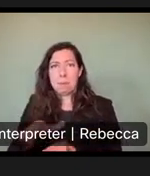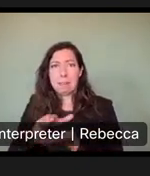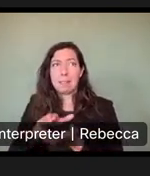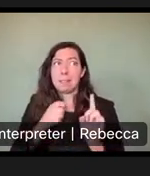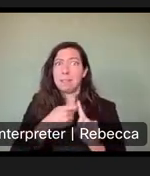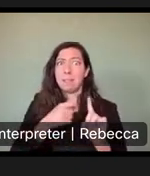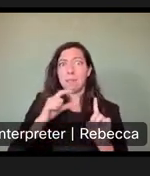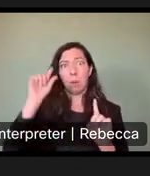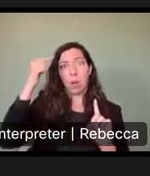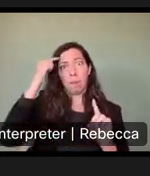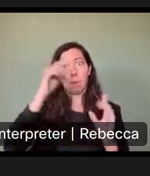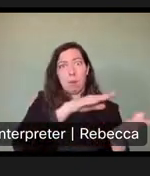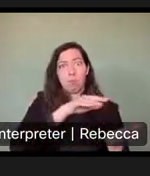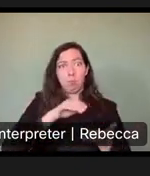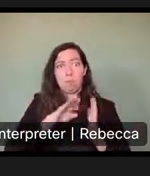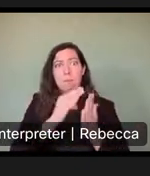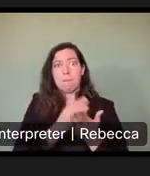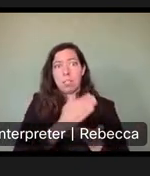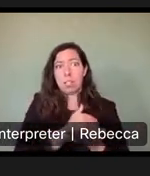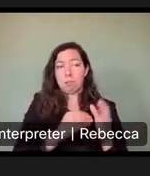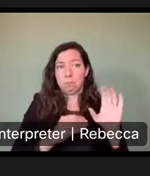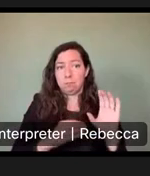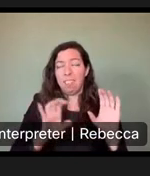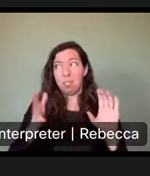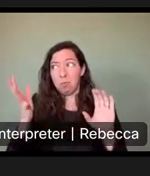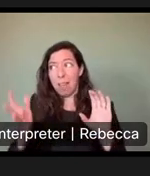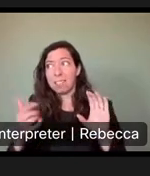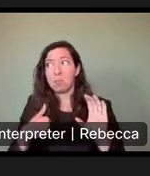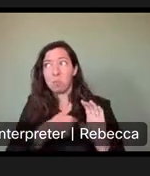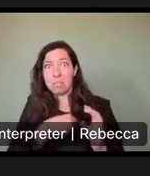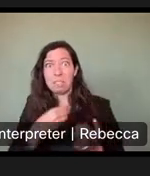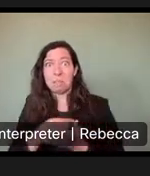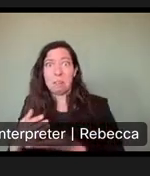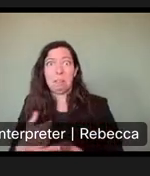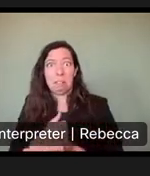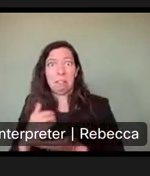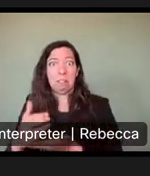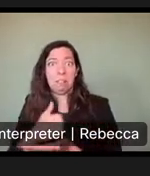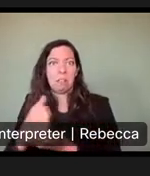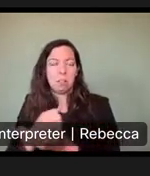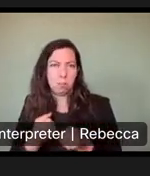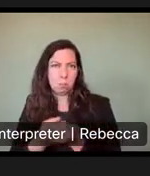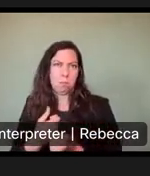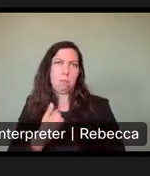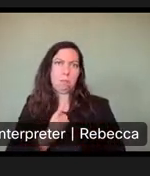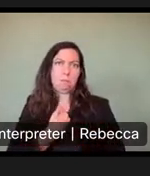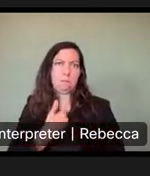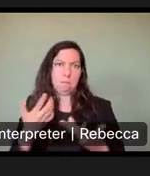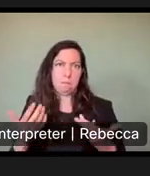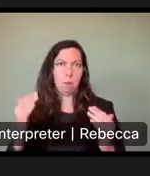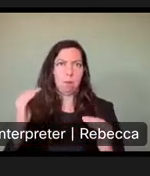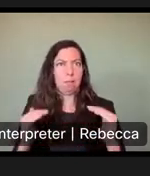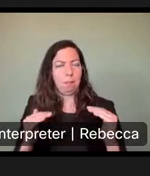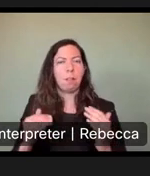revenues to support our operations. And in doing so, um, the best way to do that is to have the people that are